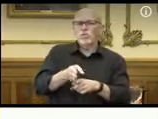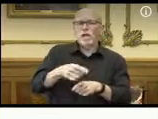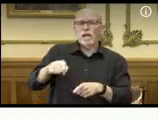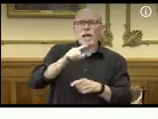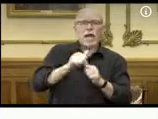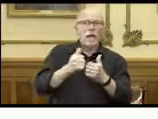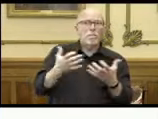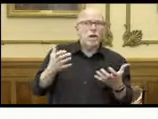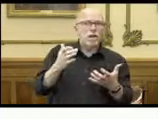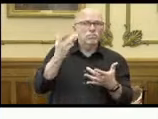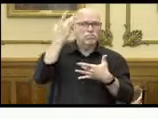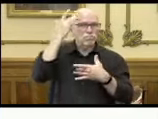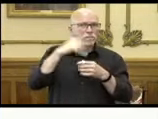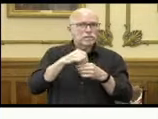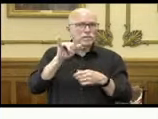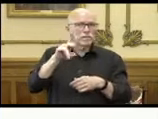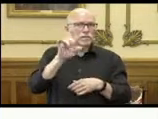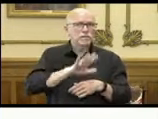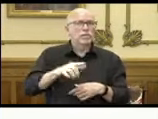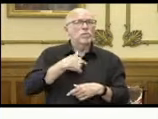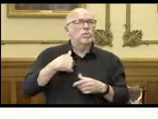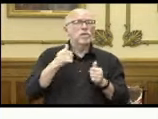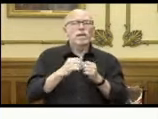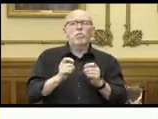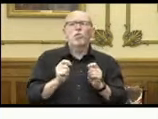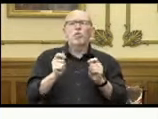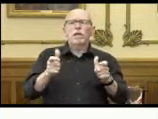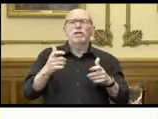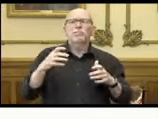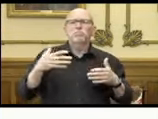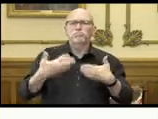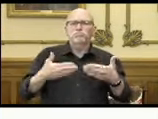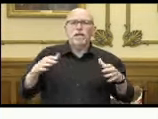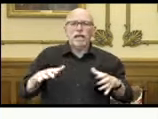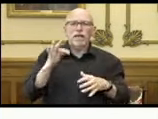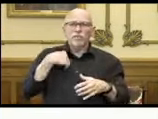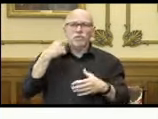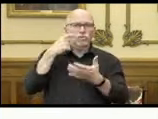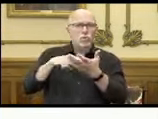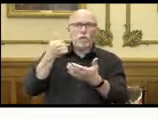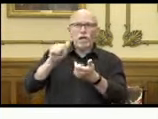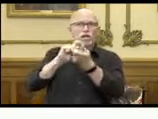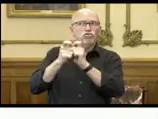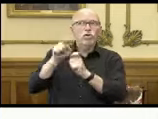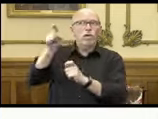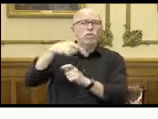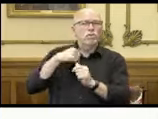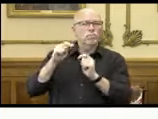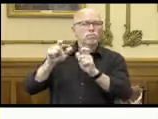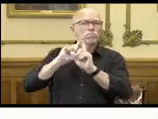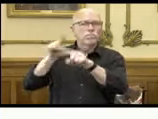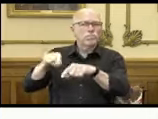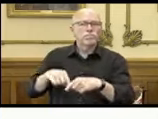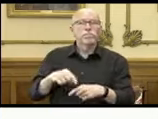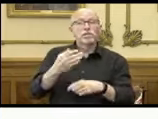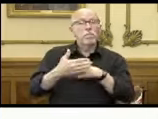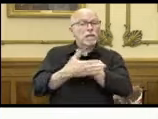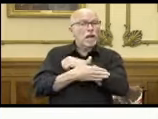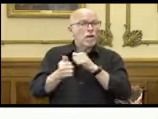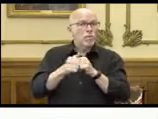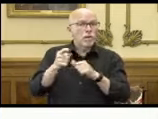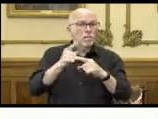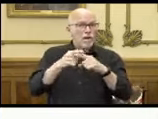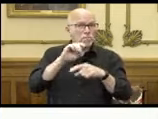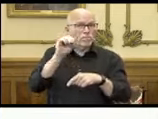the virus in Indiana County so that we can take quick action when we spot concerning changes. Counties with positivity rates under 5